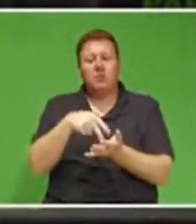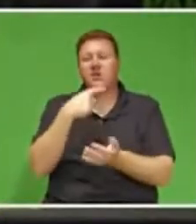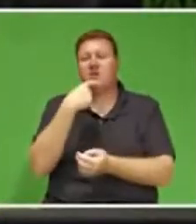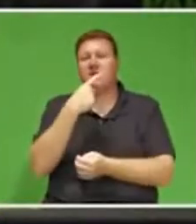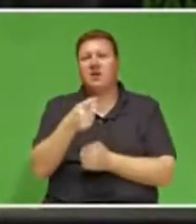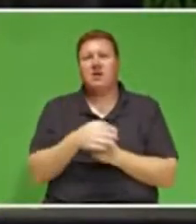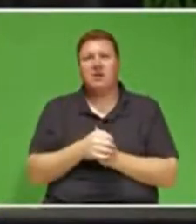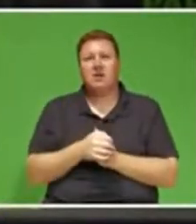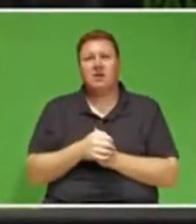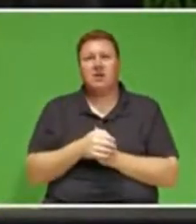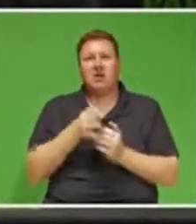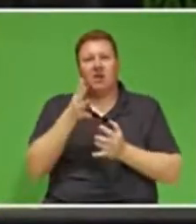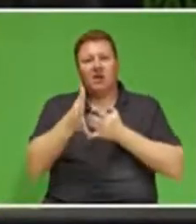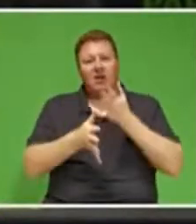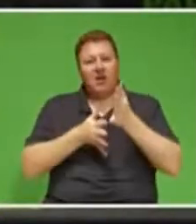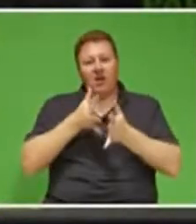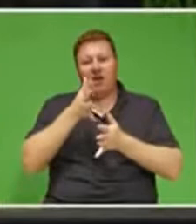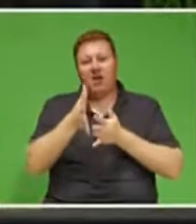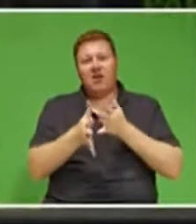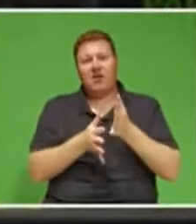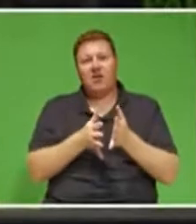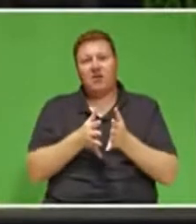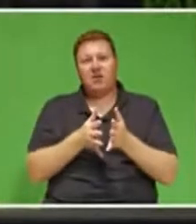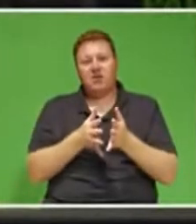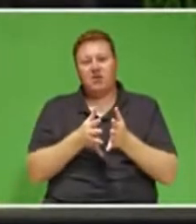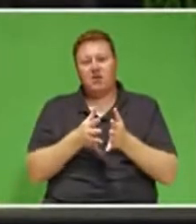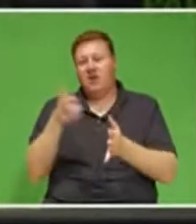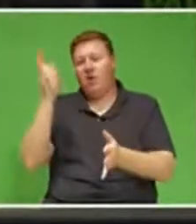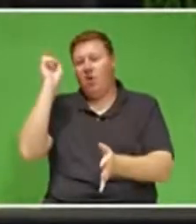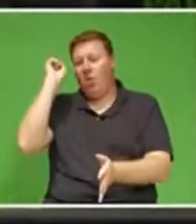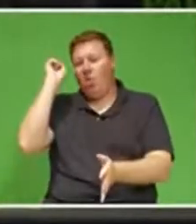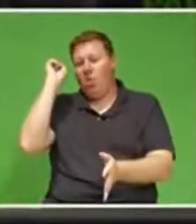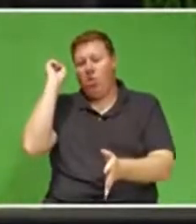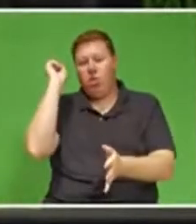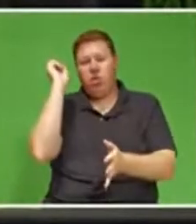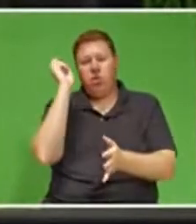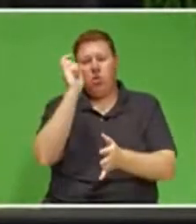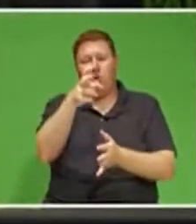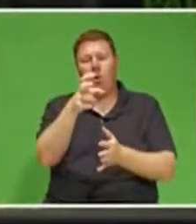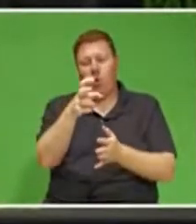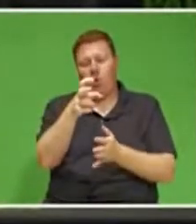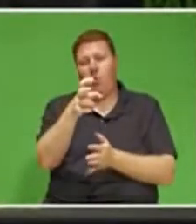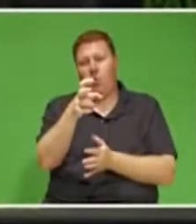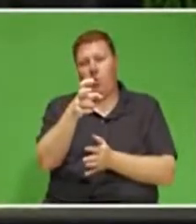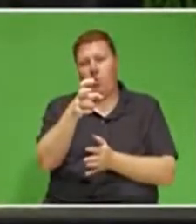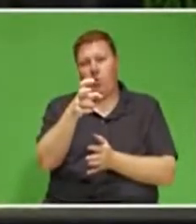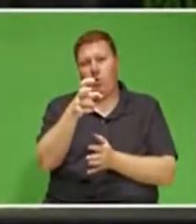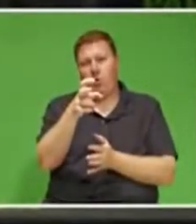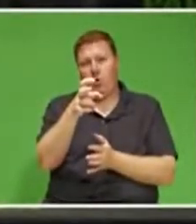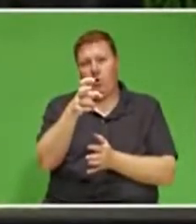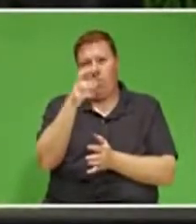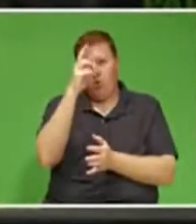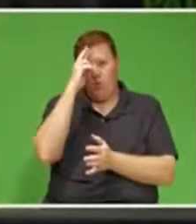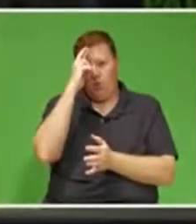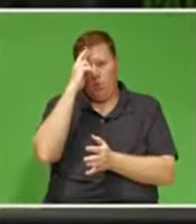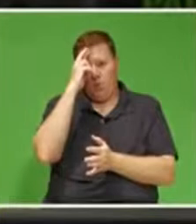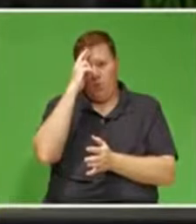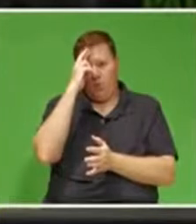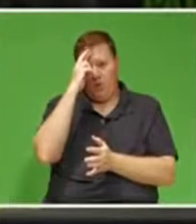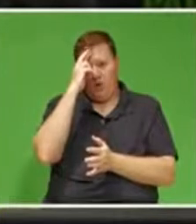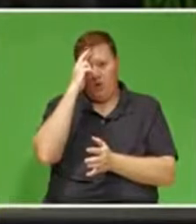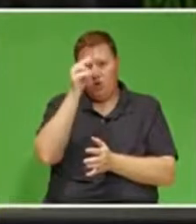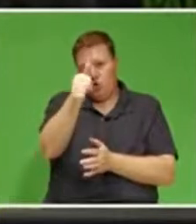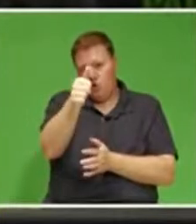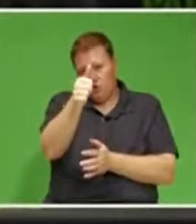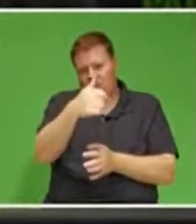just be careful that as you throw stones, as you throw stones, do remember that you also